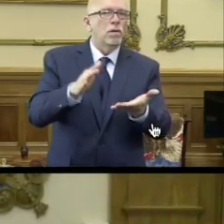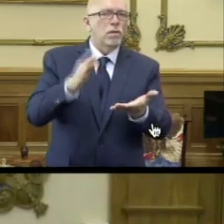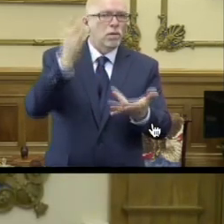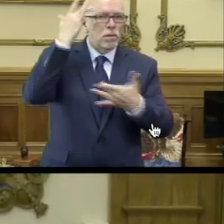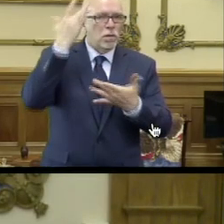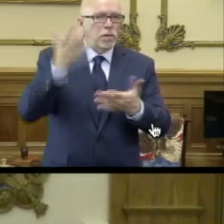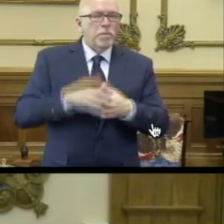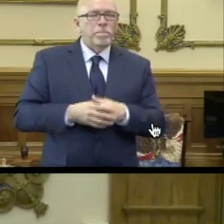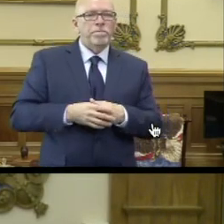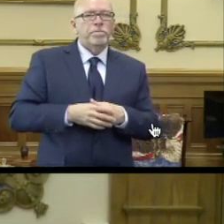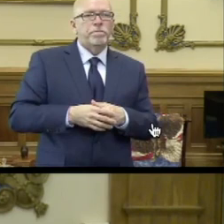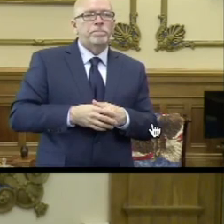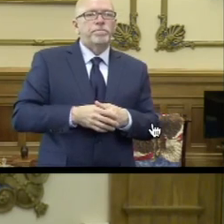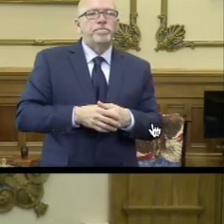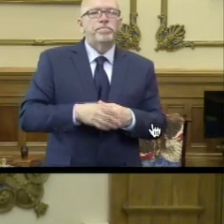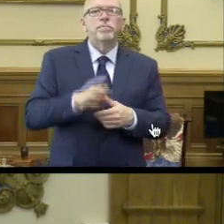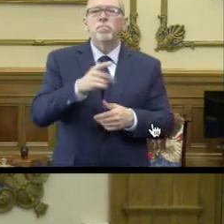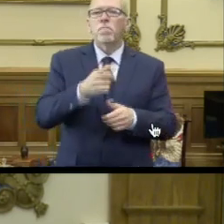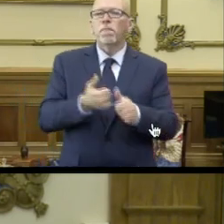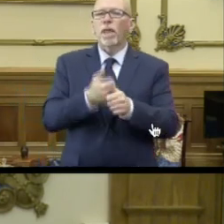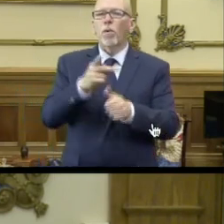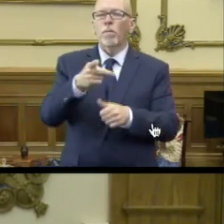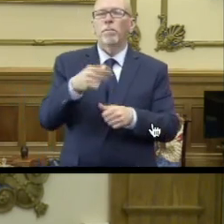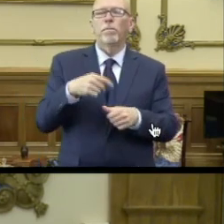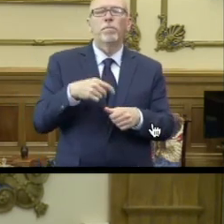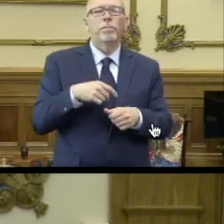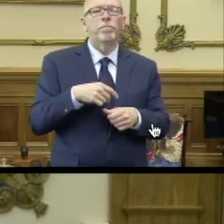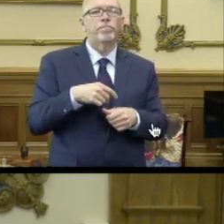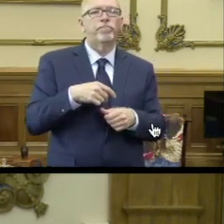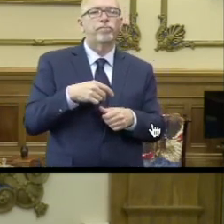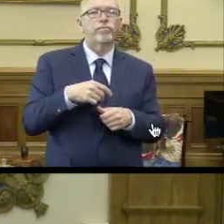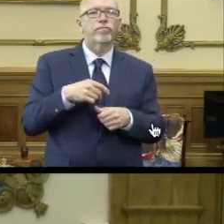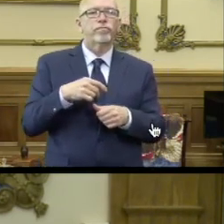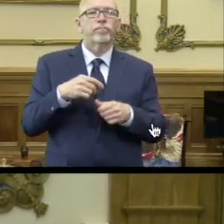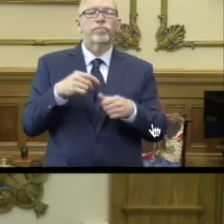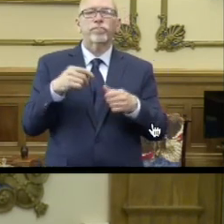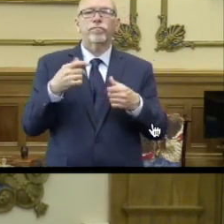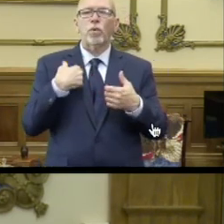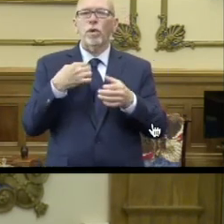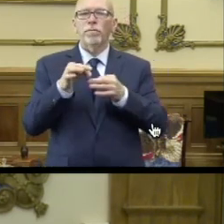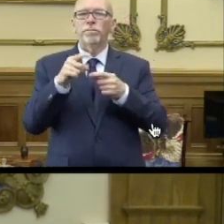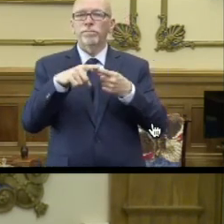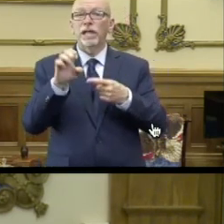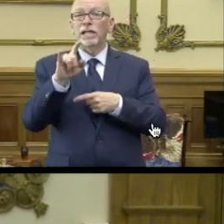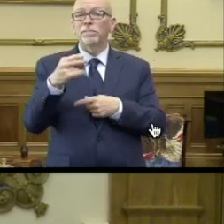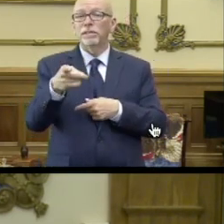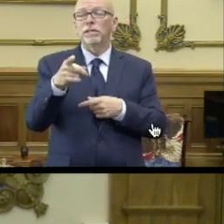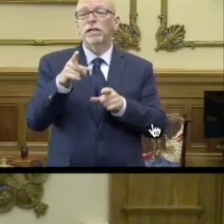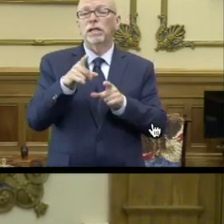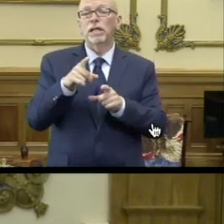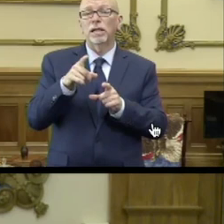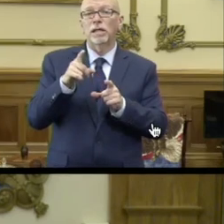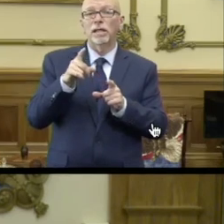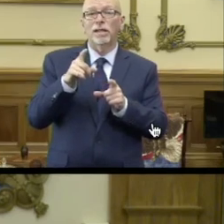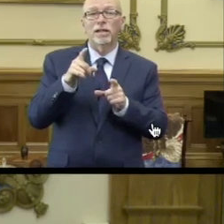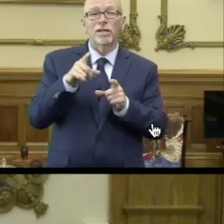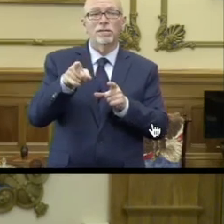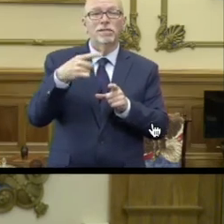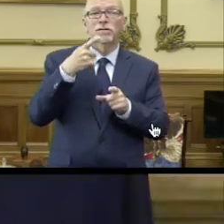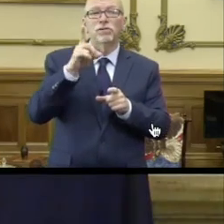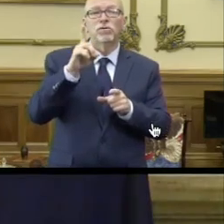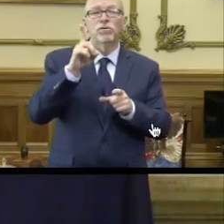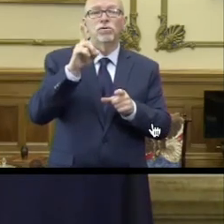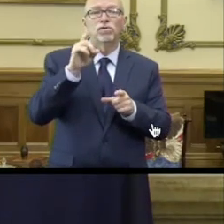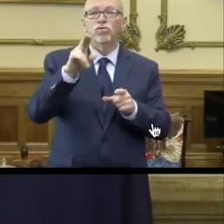excuse me, to follow up. I would say a couple of things. One, Elizabeth, as you say, don't